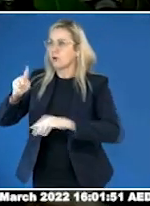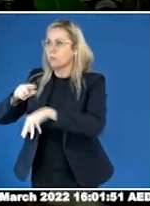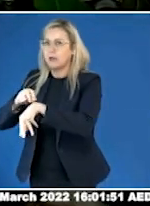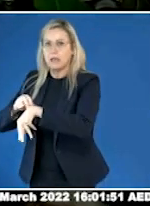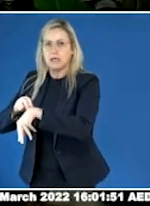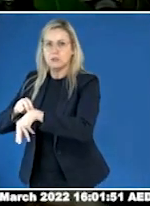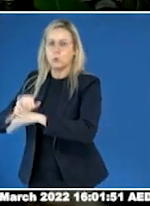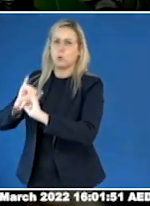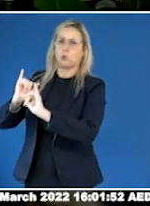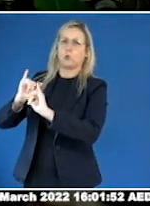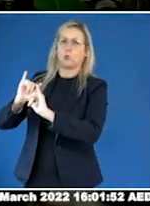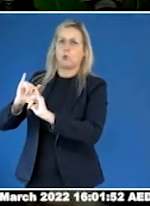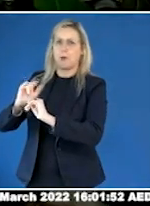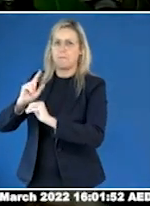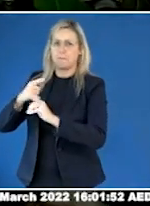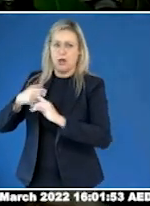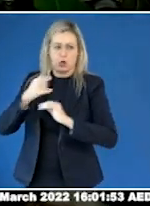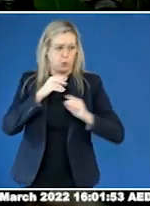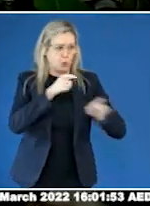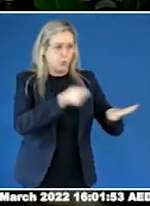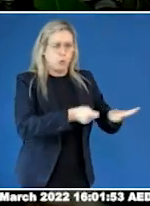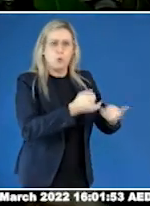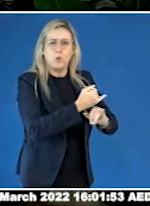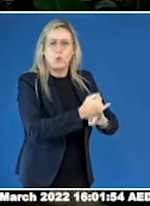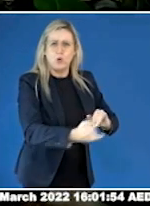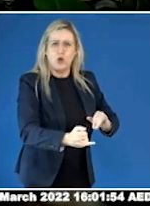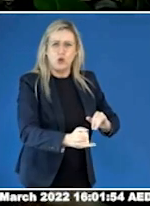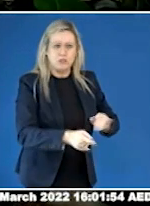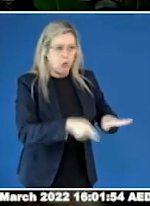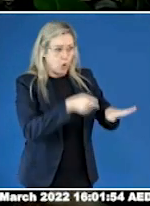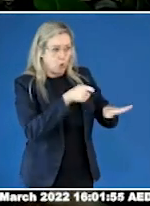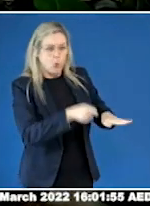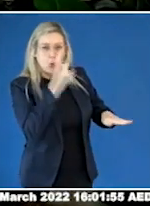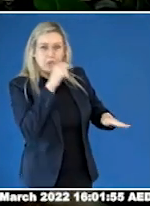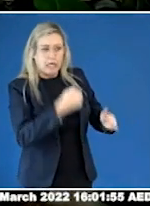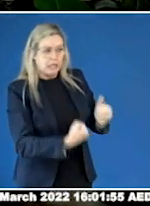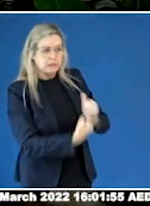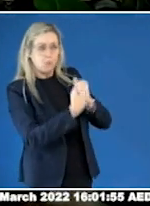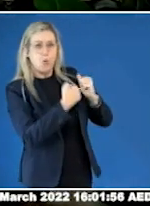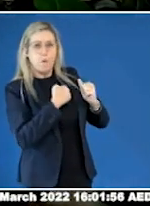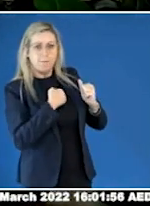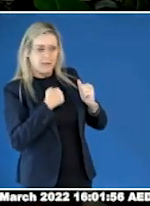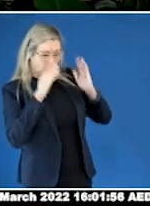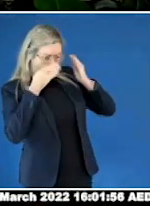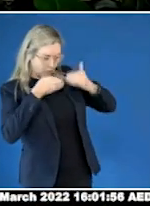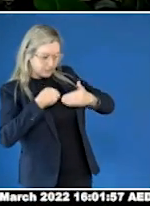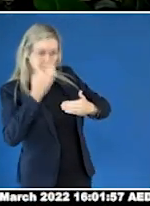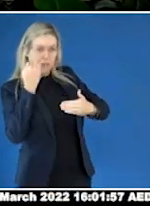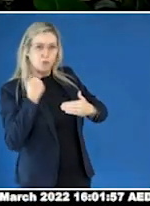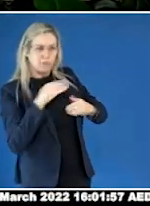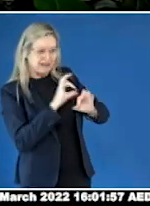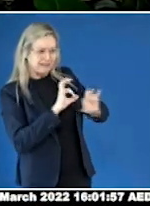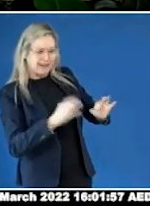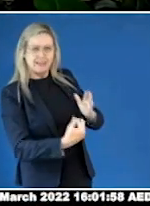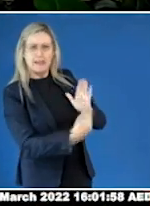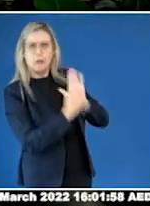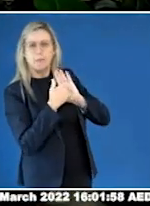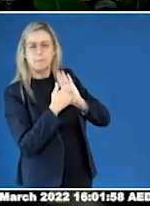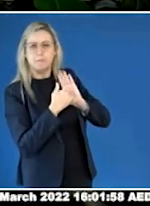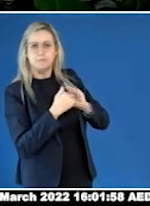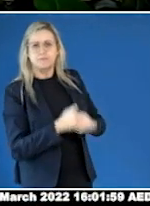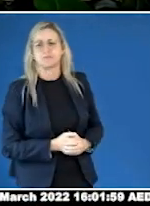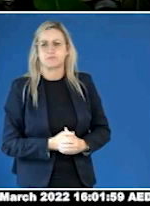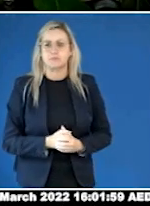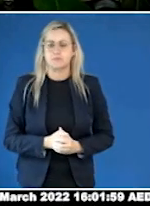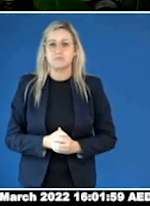let alone going to court, which is not set up at all to support my needs as an autistic woman. As I've said today,